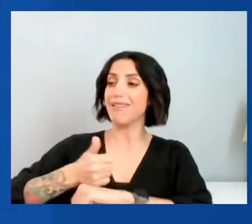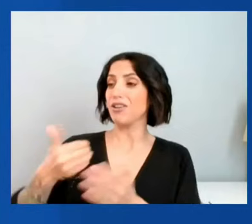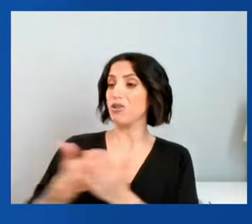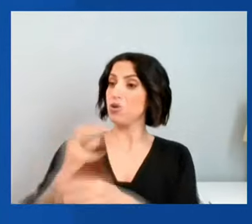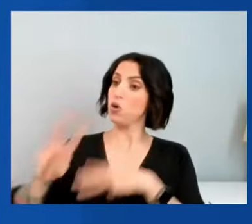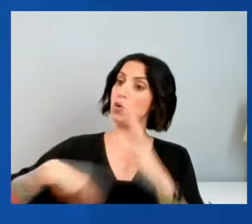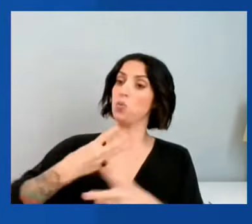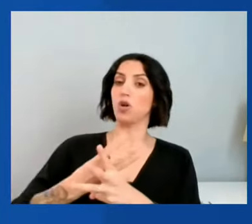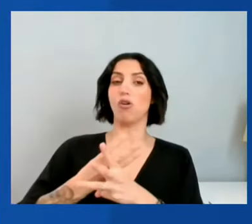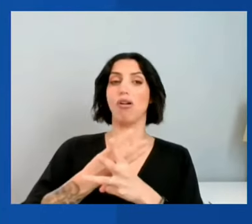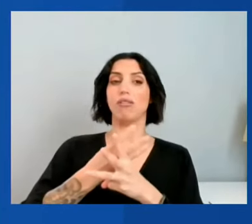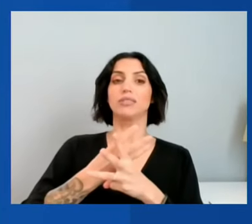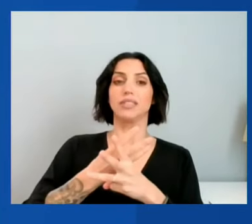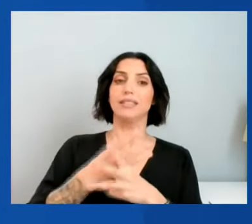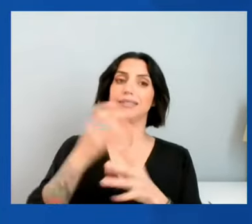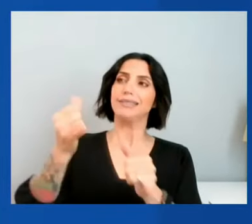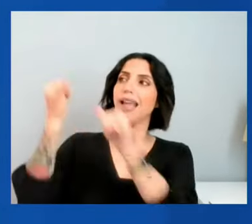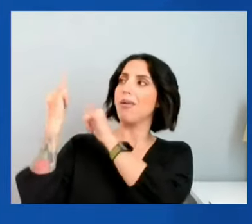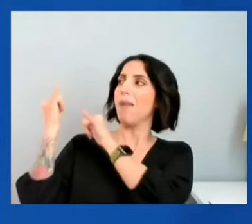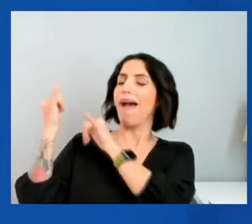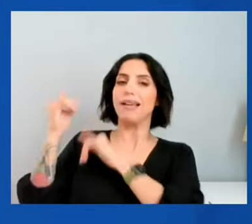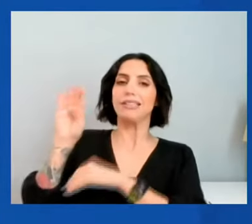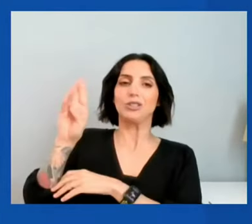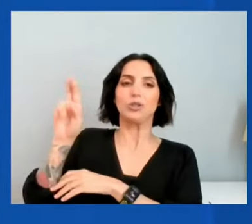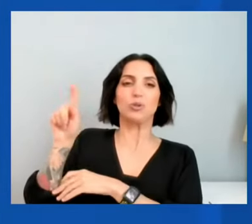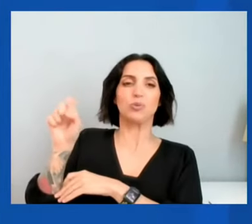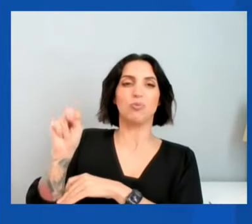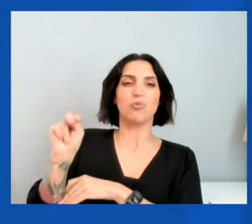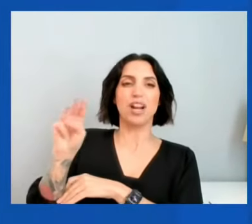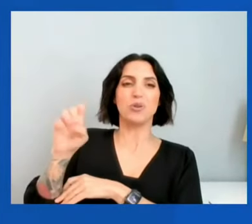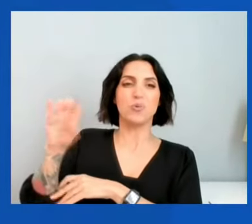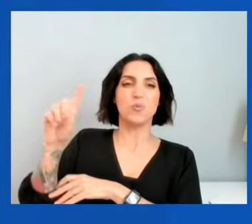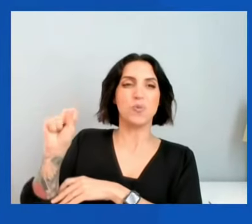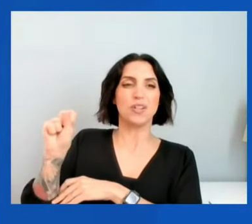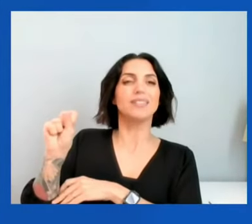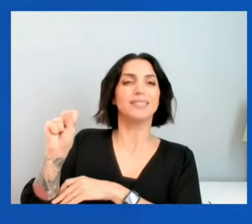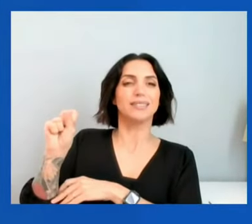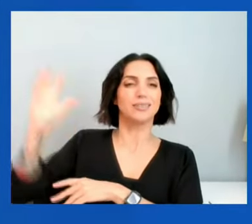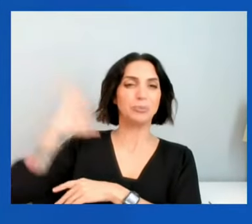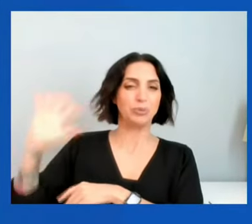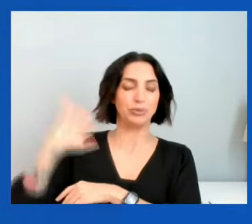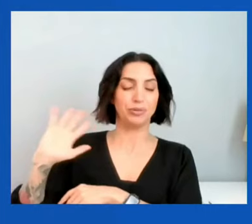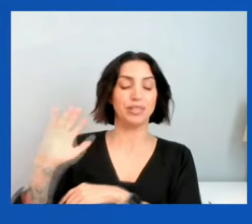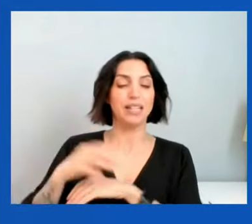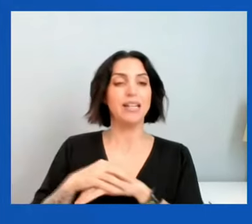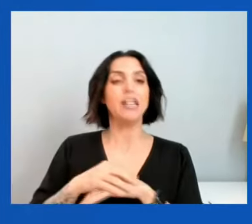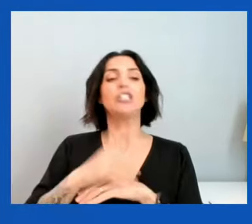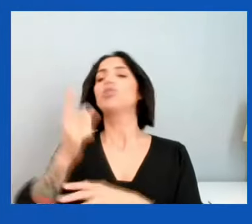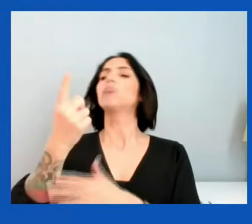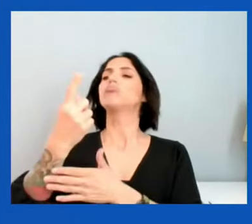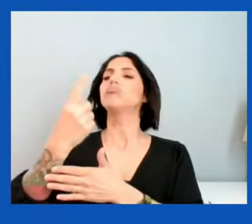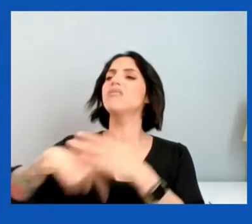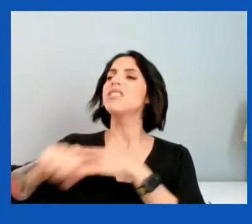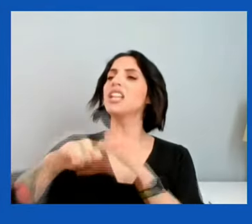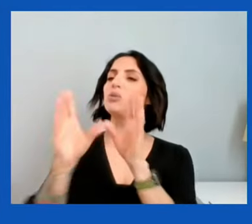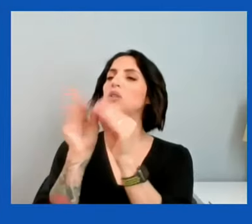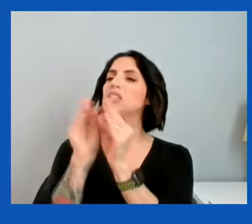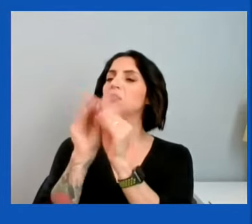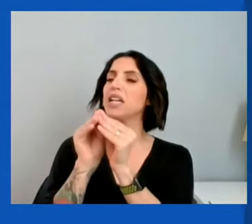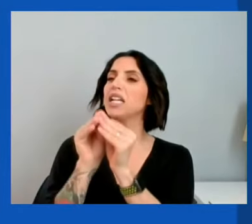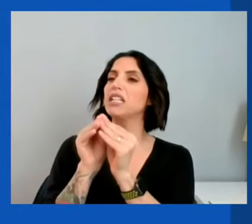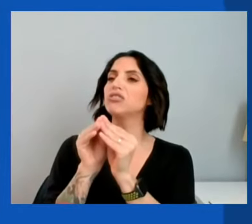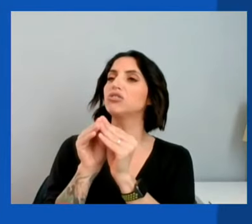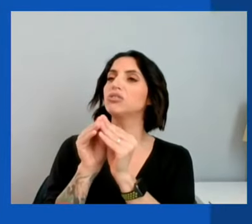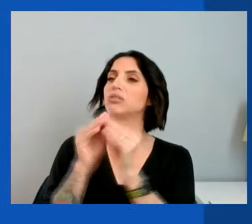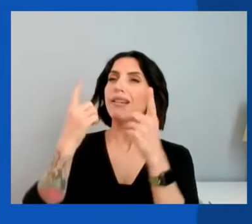thinkers did themselves. What would, going into next week's meetings, it's only a week, but what would success look like for you?